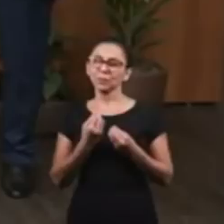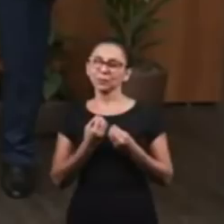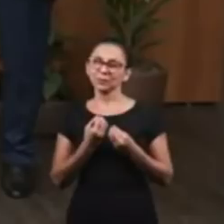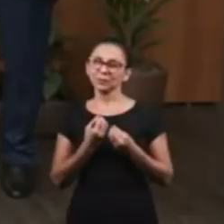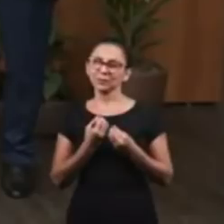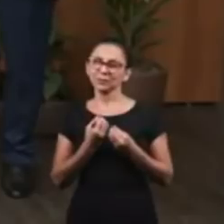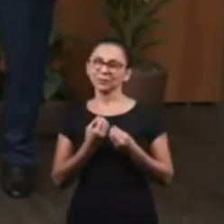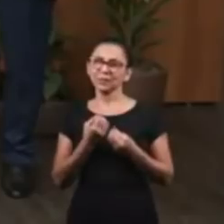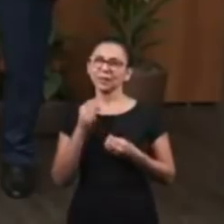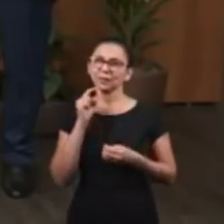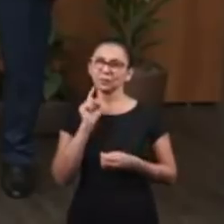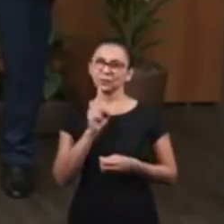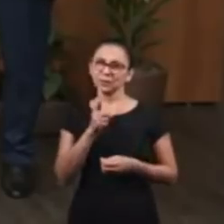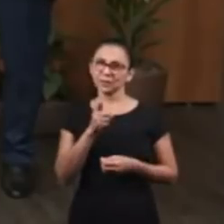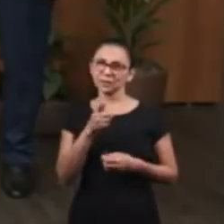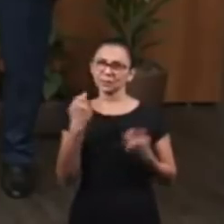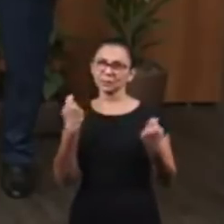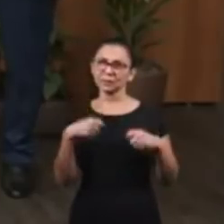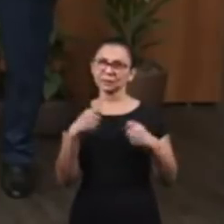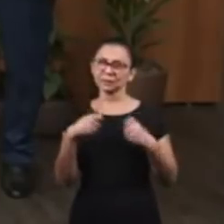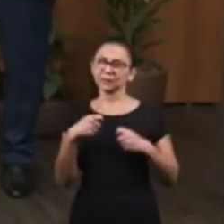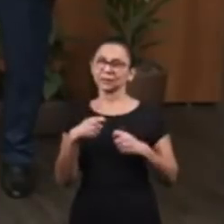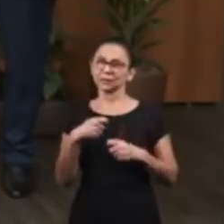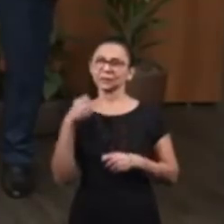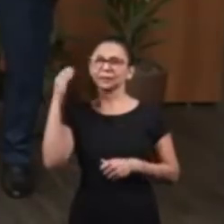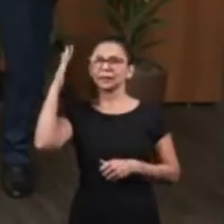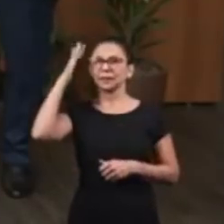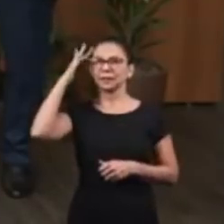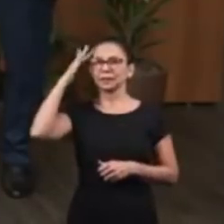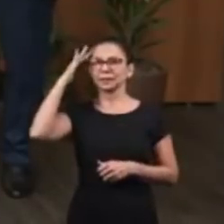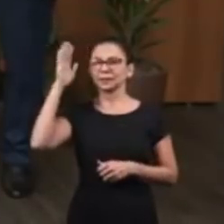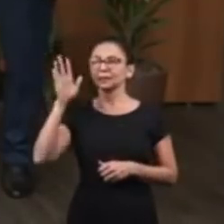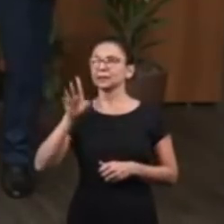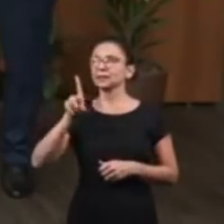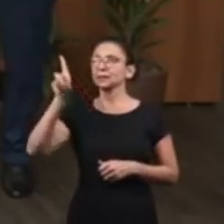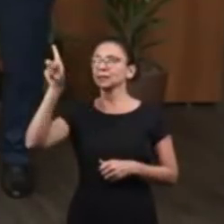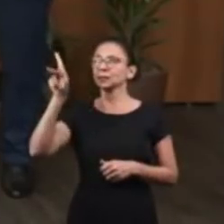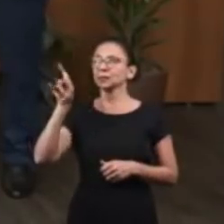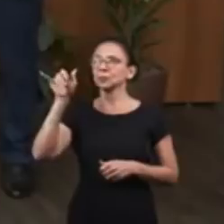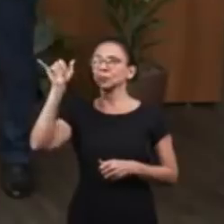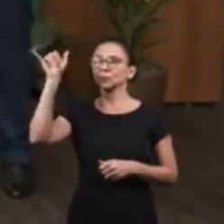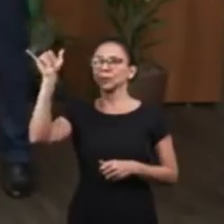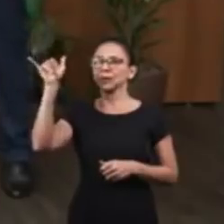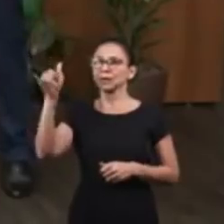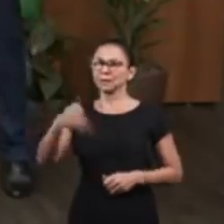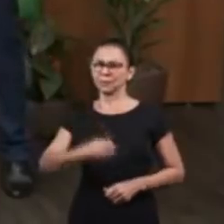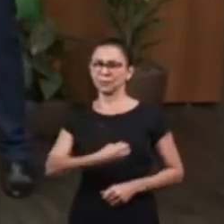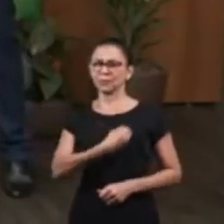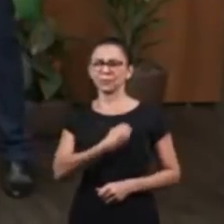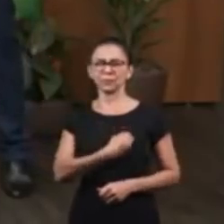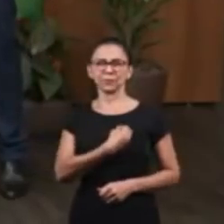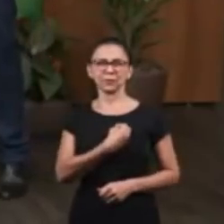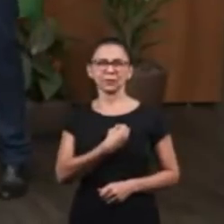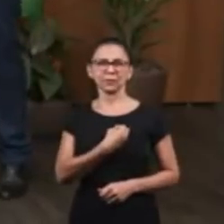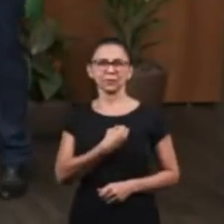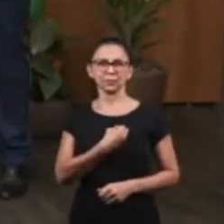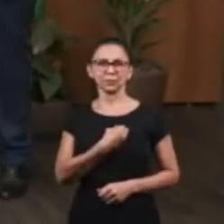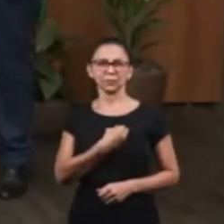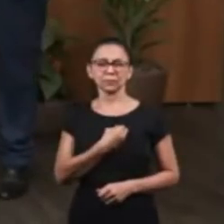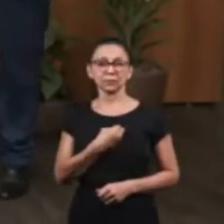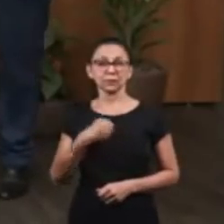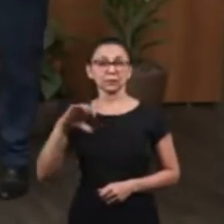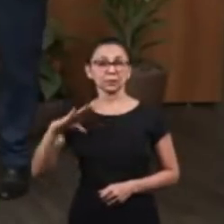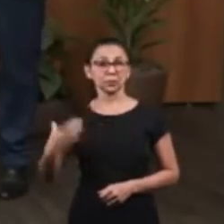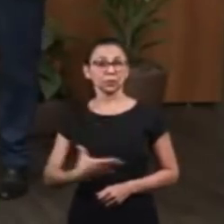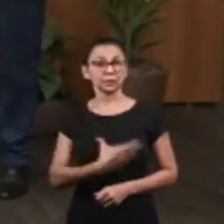that God the Father is alive. Glory to God. There is no